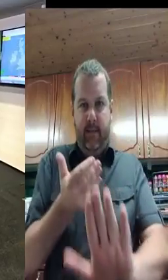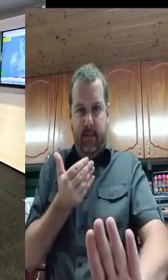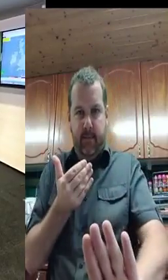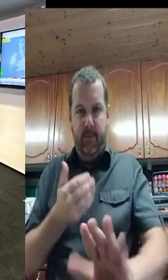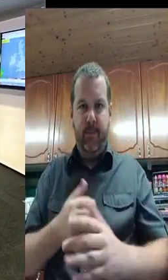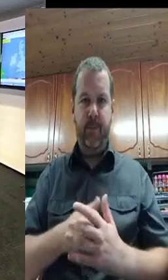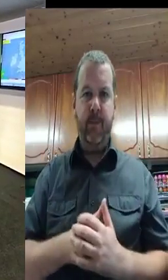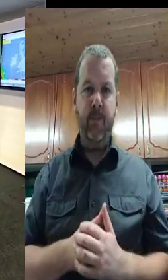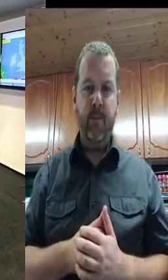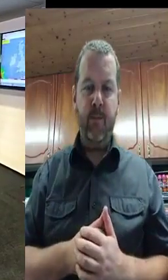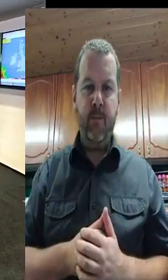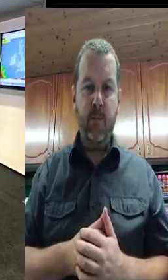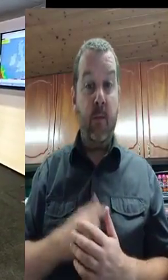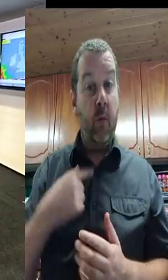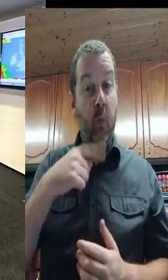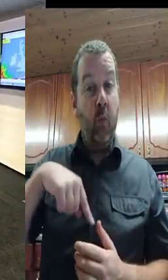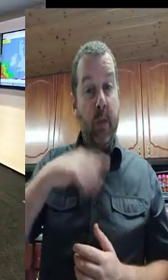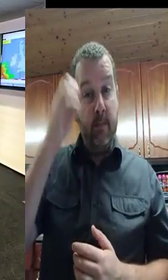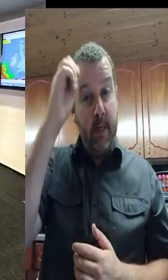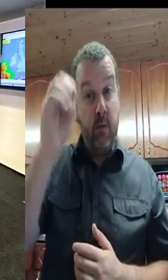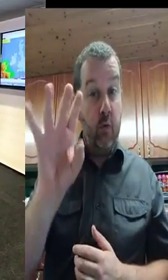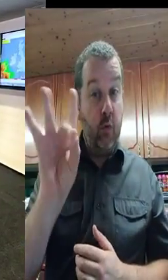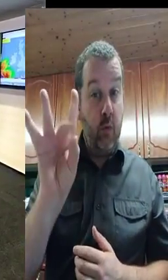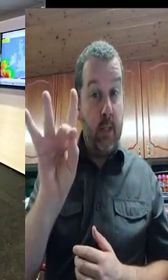the red wind alert to remain closed tomorrow.